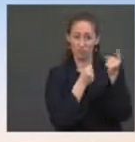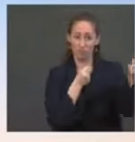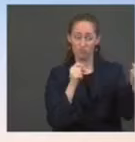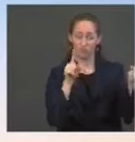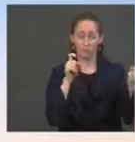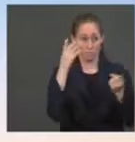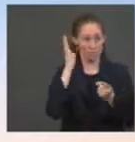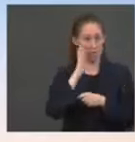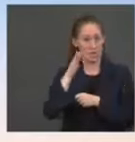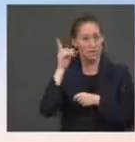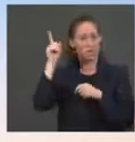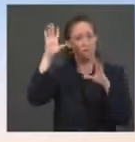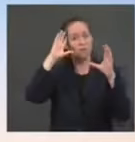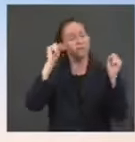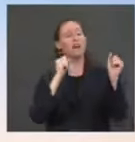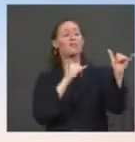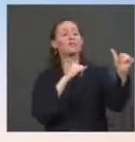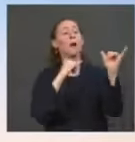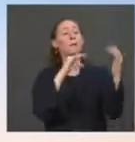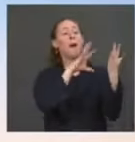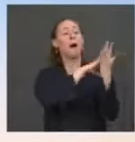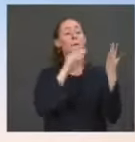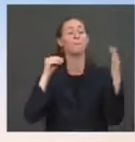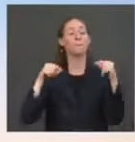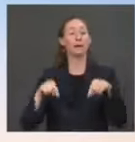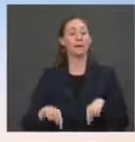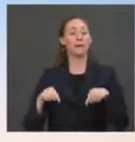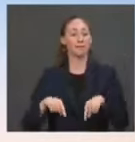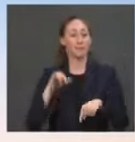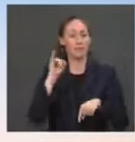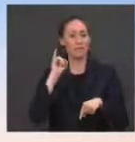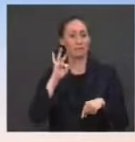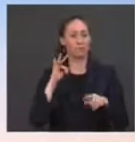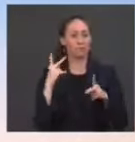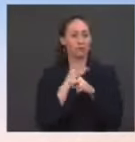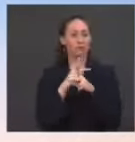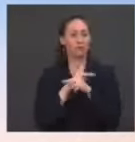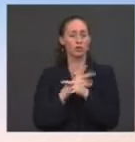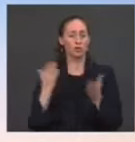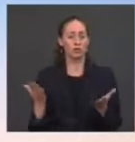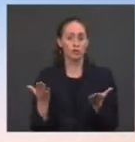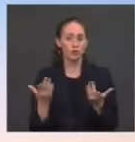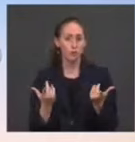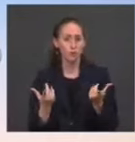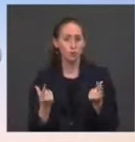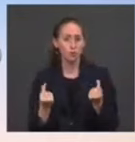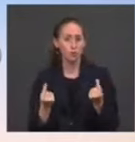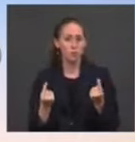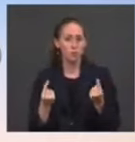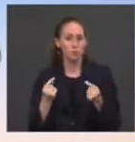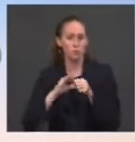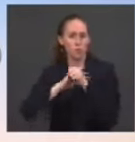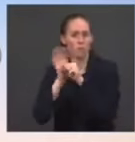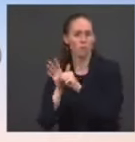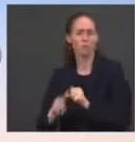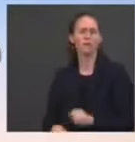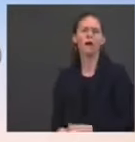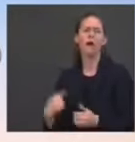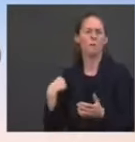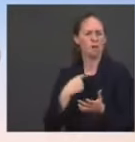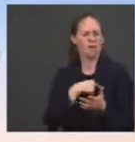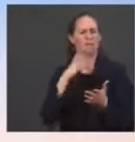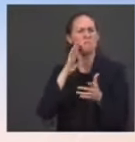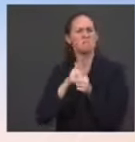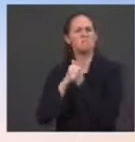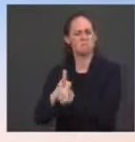the United States if case count goes up, continues to go up over the winter? The President has been pursuing our own policies here in the United States, which has led to